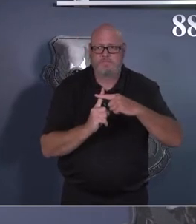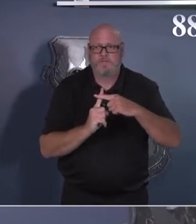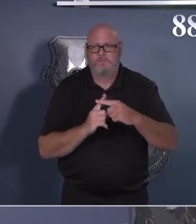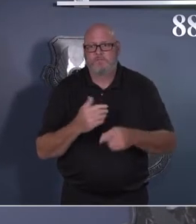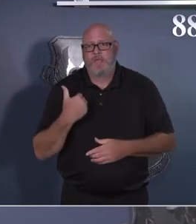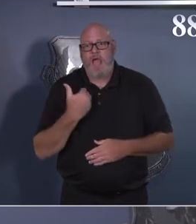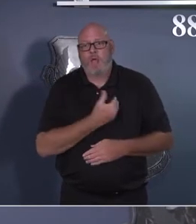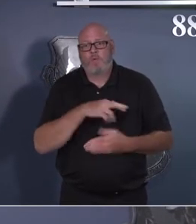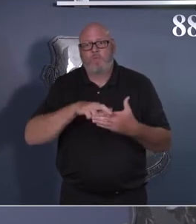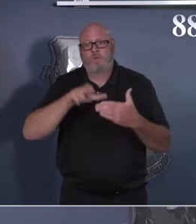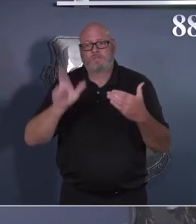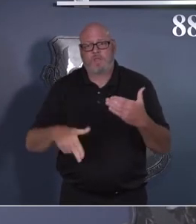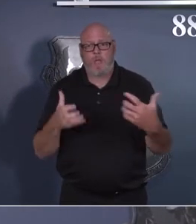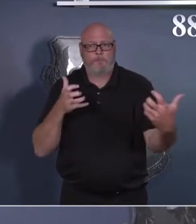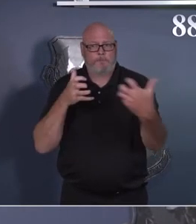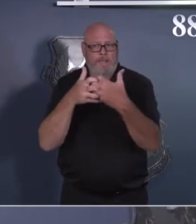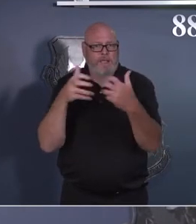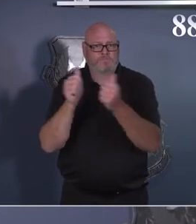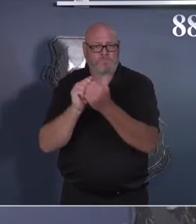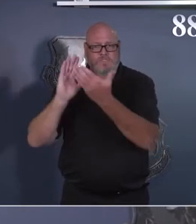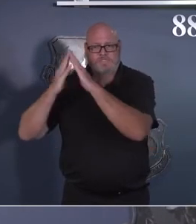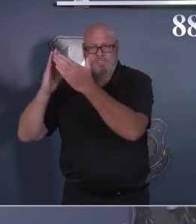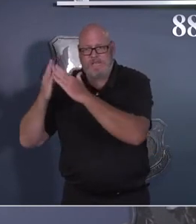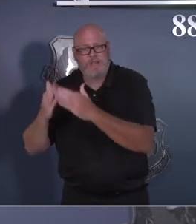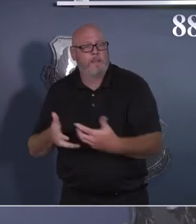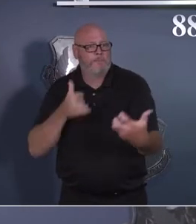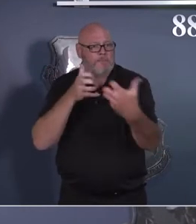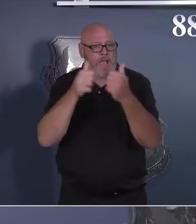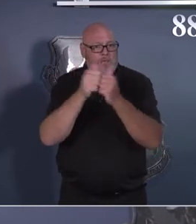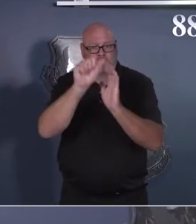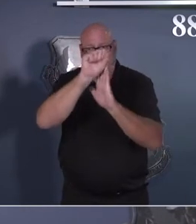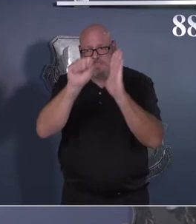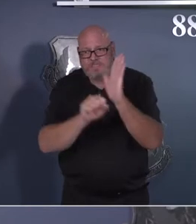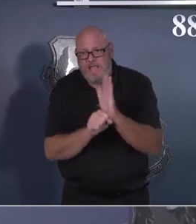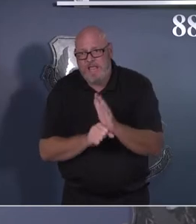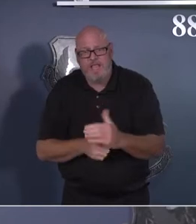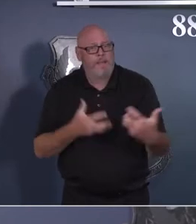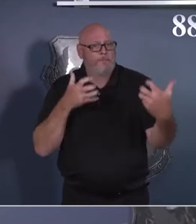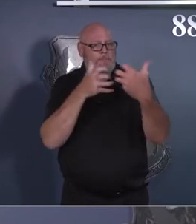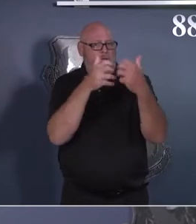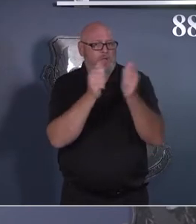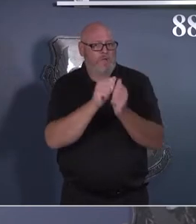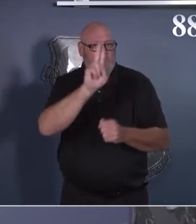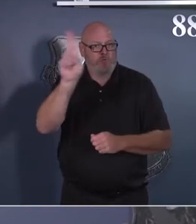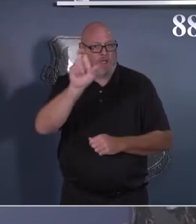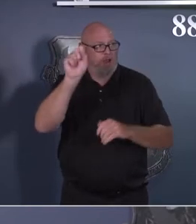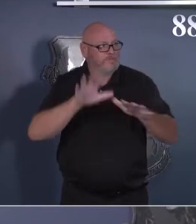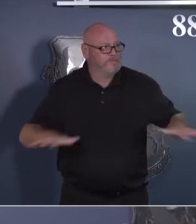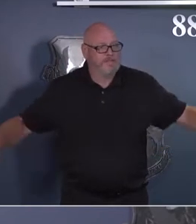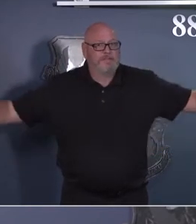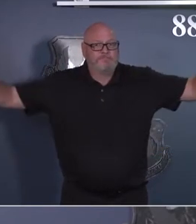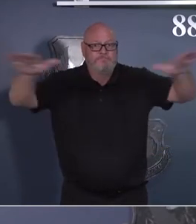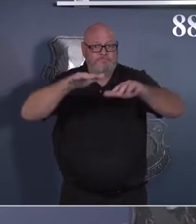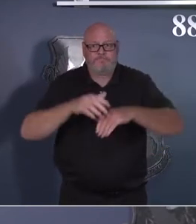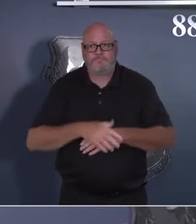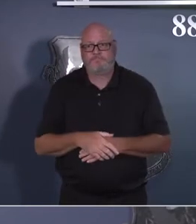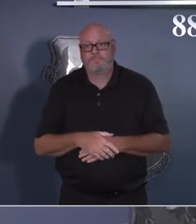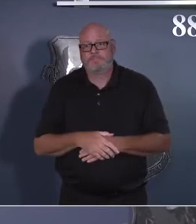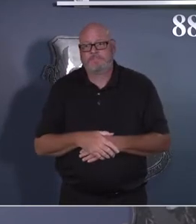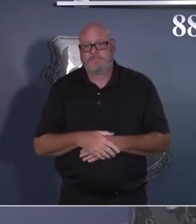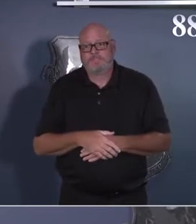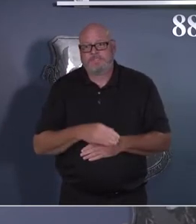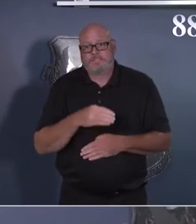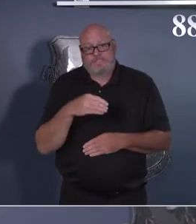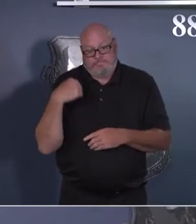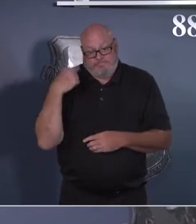is seeing, and the nation is seeing. We are seeing an increase in cases over the course of the last several weeks. There was a point in